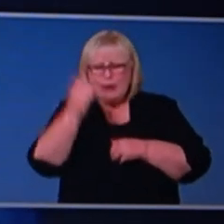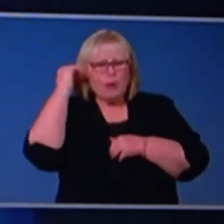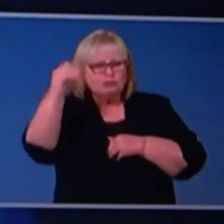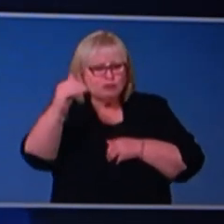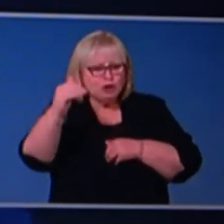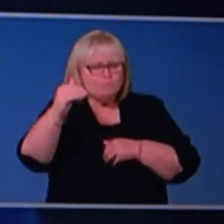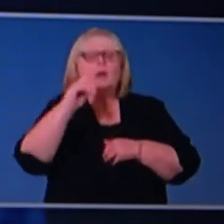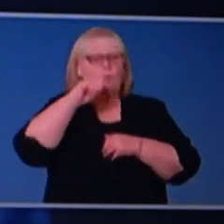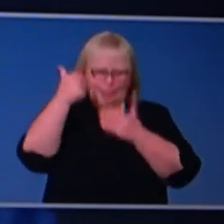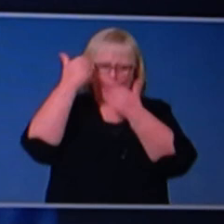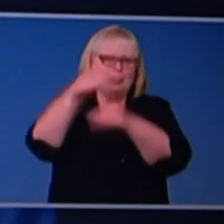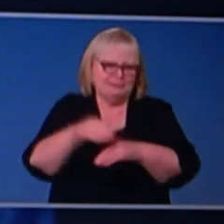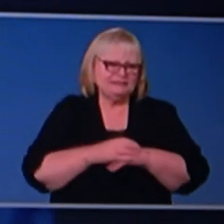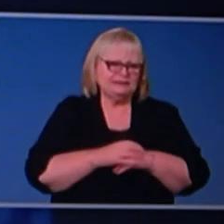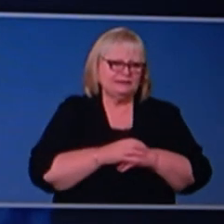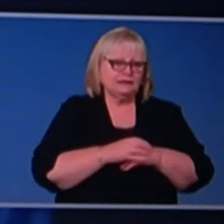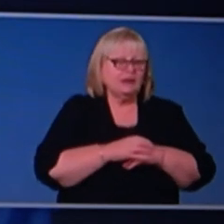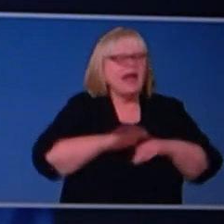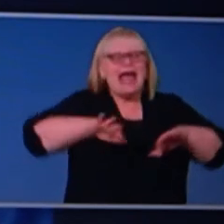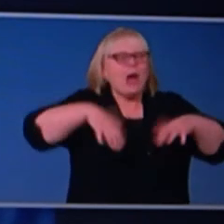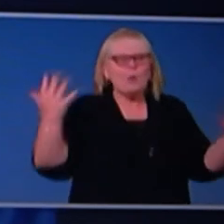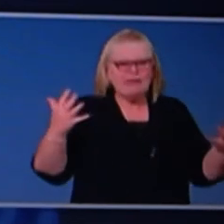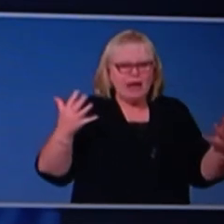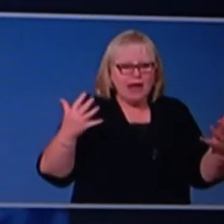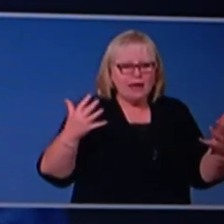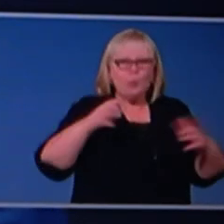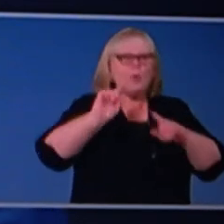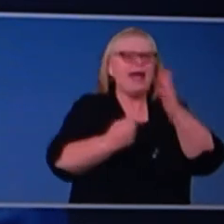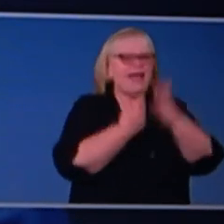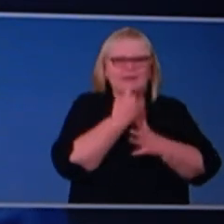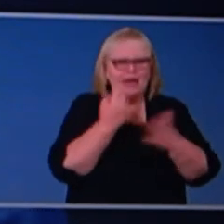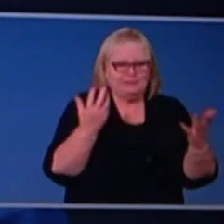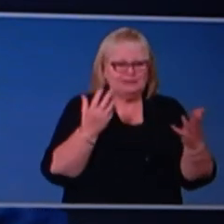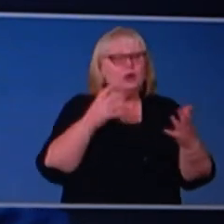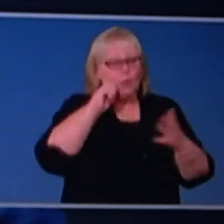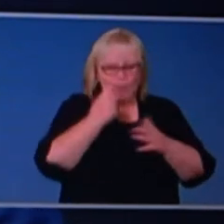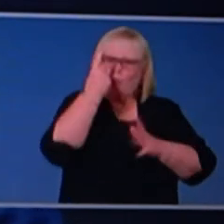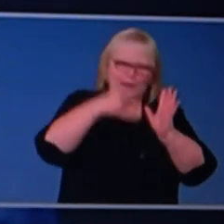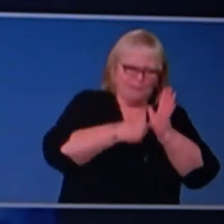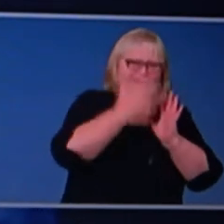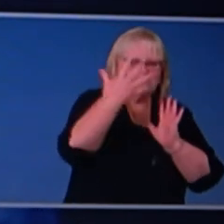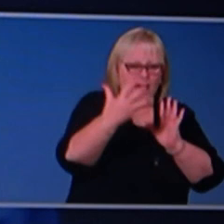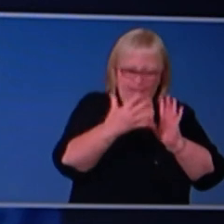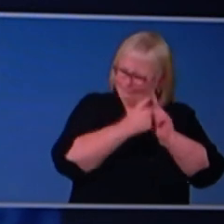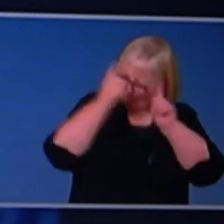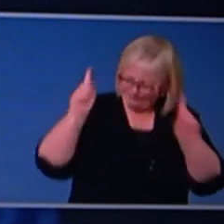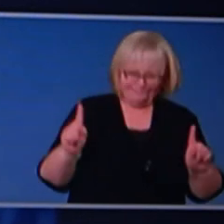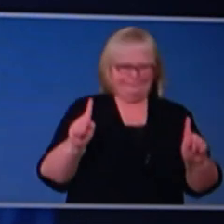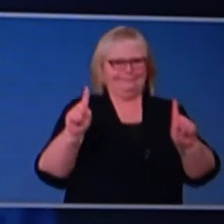however you interact, you'll need to practice that distancing. And that is just a, a long term